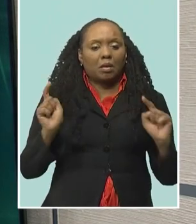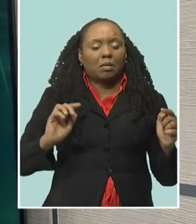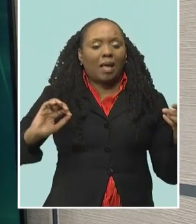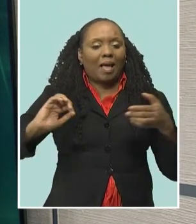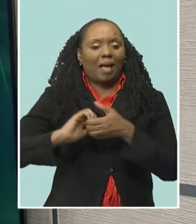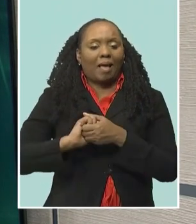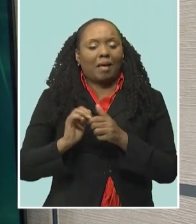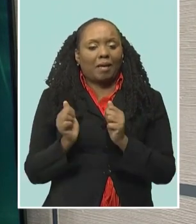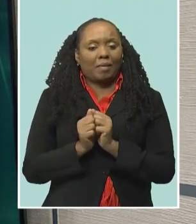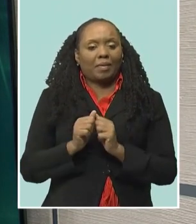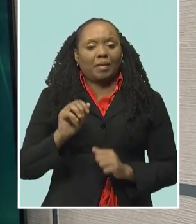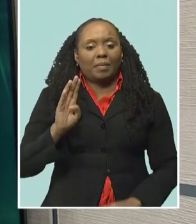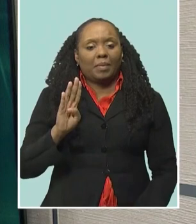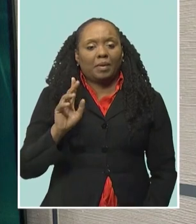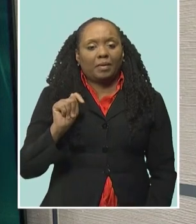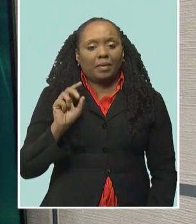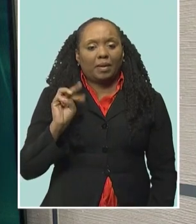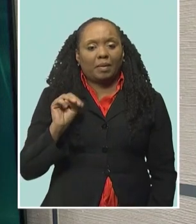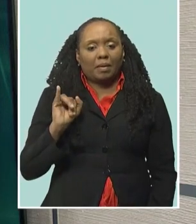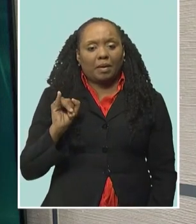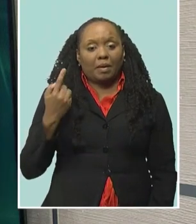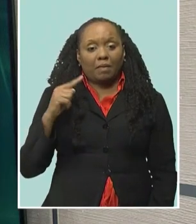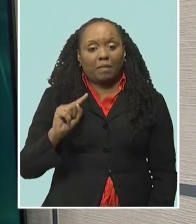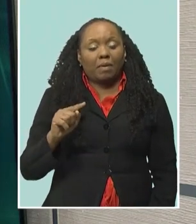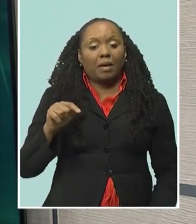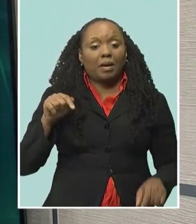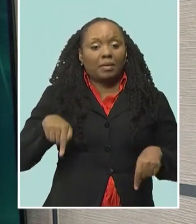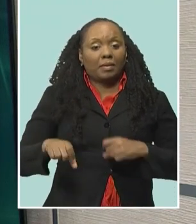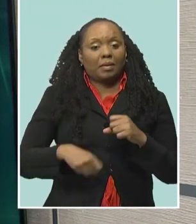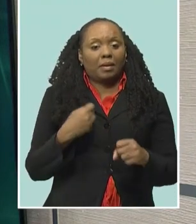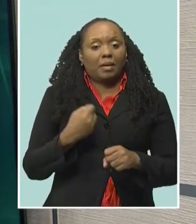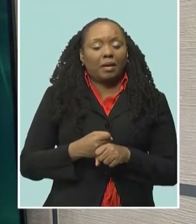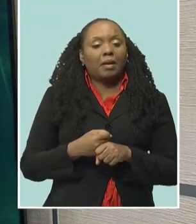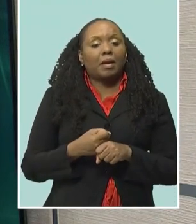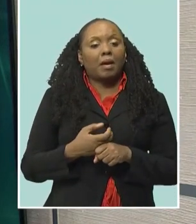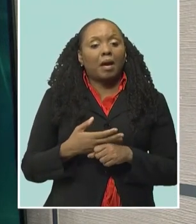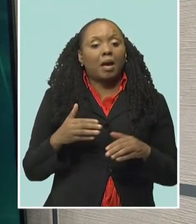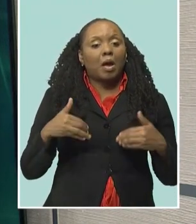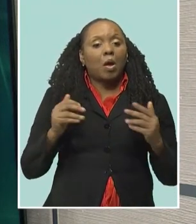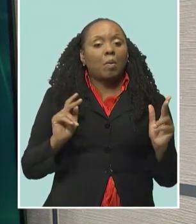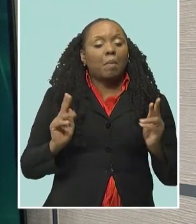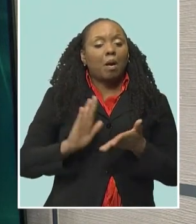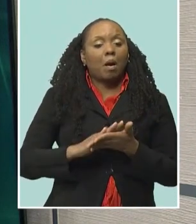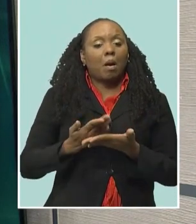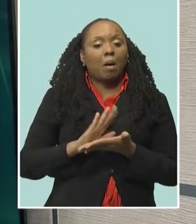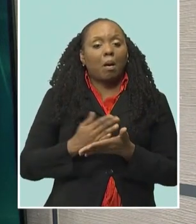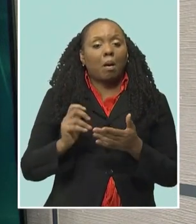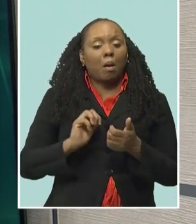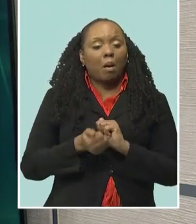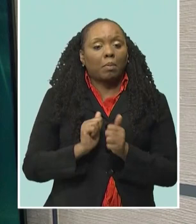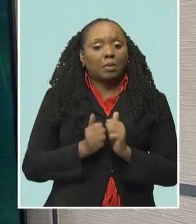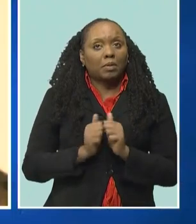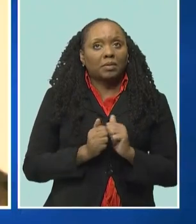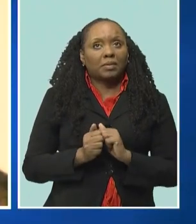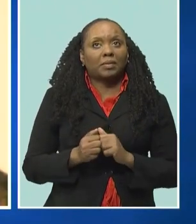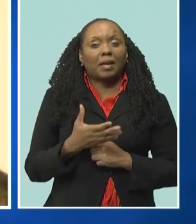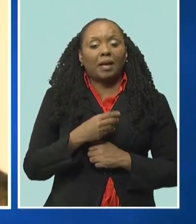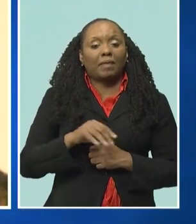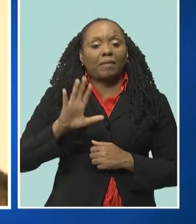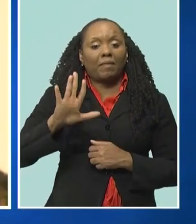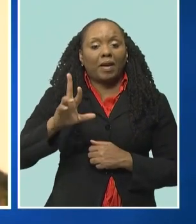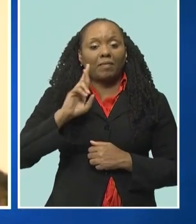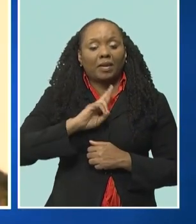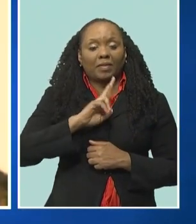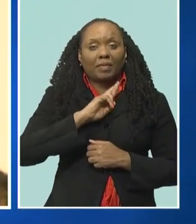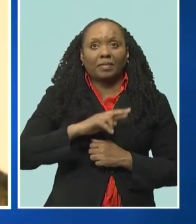with the BTMI for this year's Junior Chef Cook-Off competition through the resort's five restaurants. Here at the Crane,